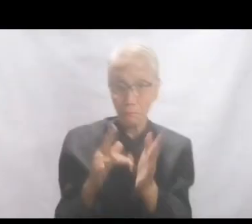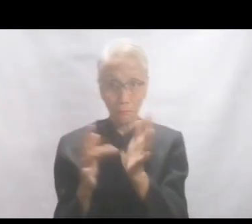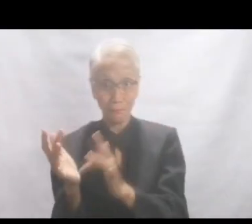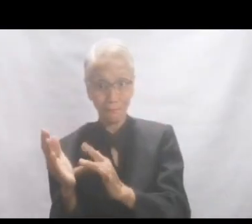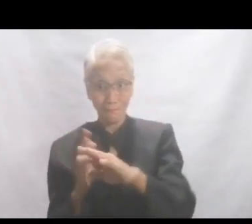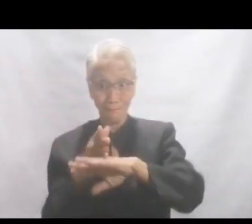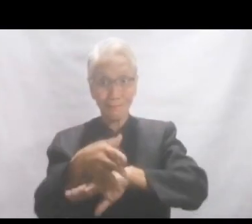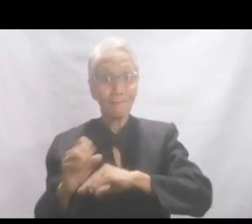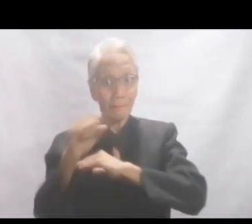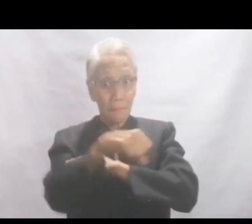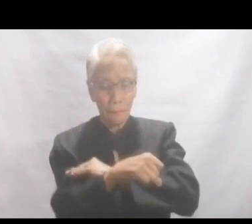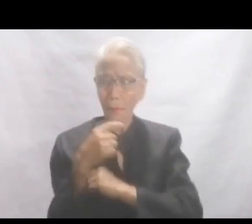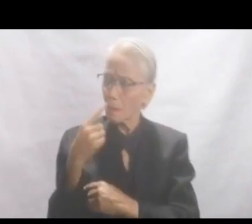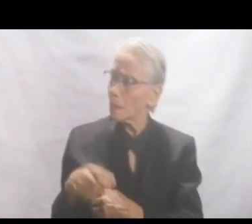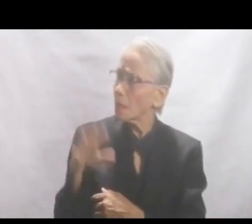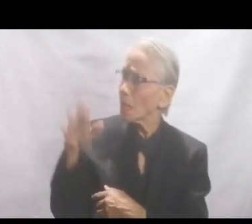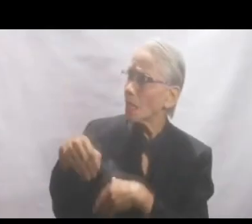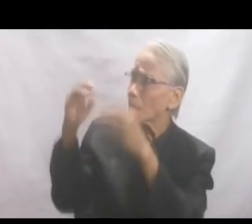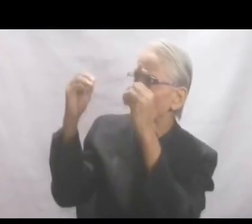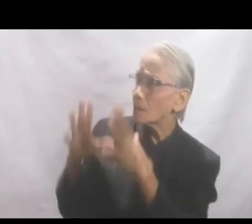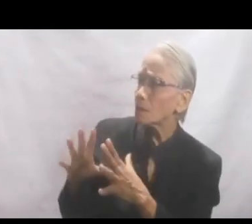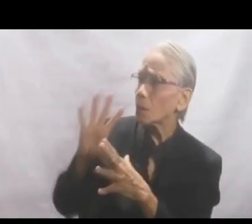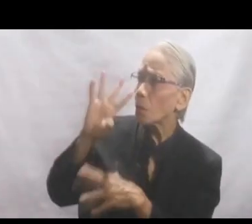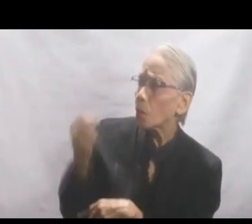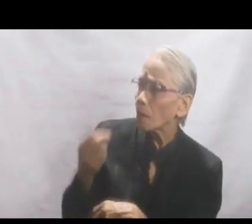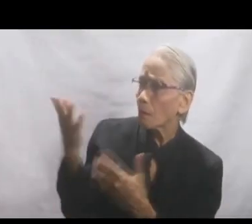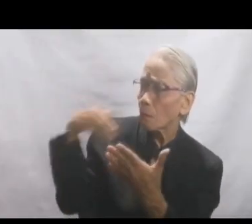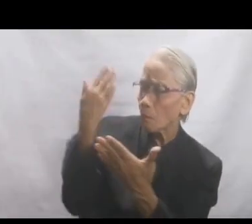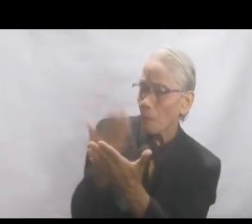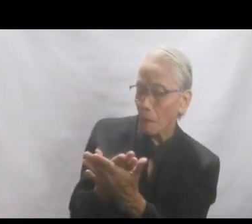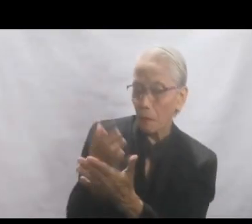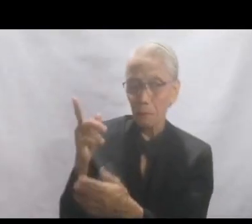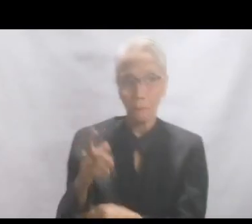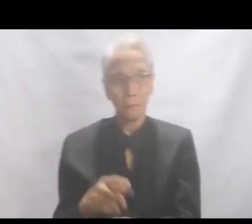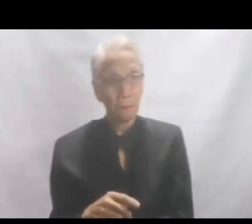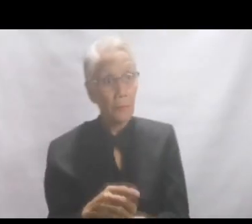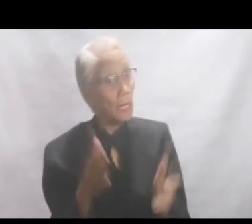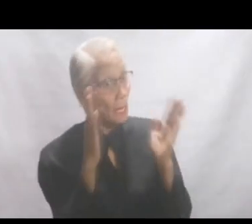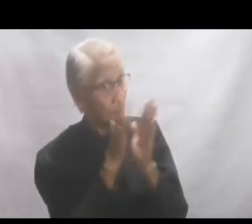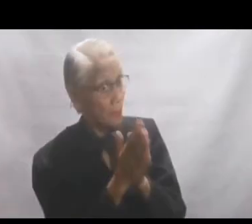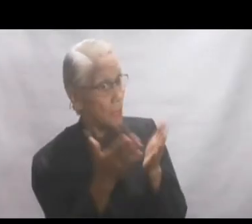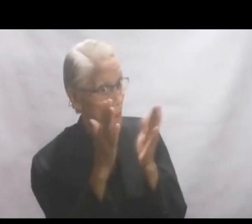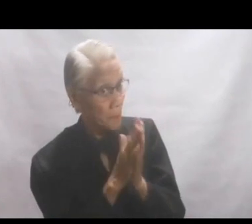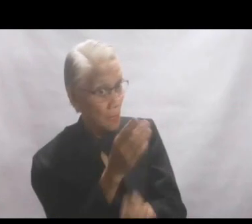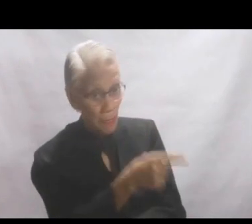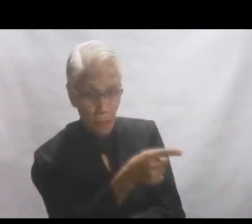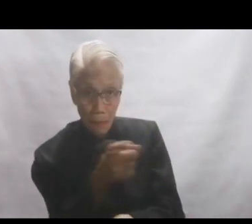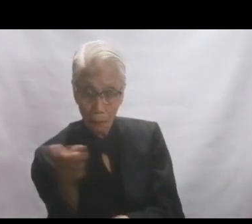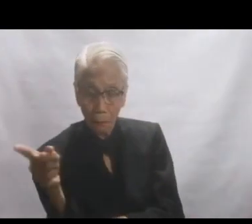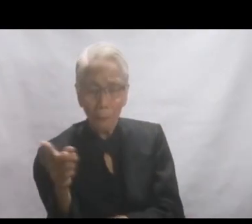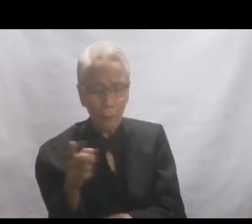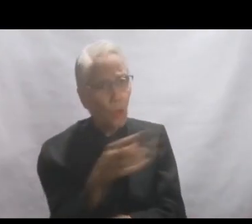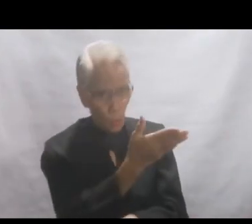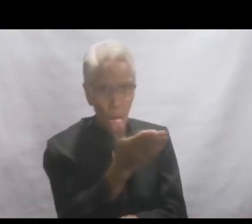to him, Rabbi, when did you get here? Jesus answered them and said, Amen, amen, I say to you.